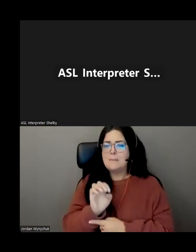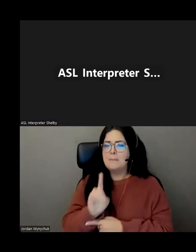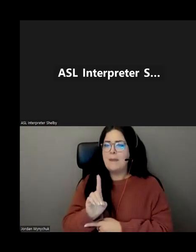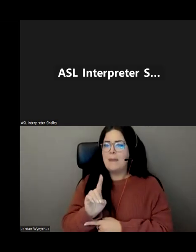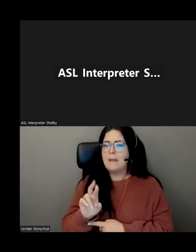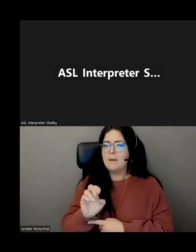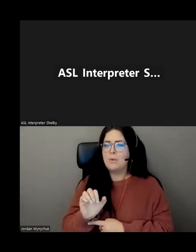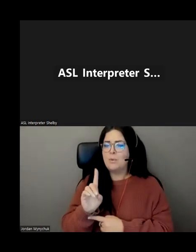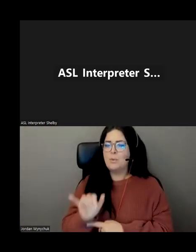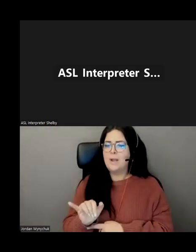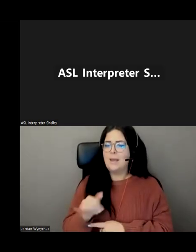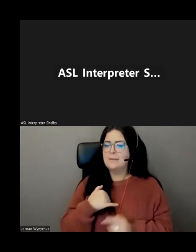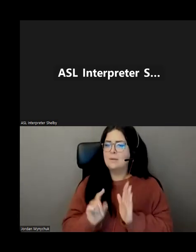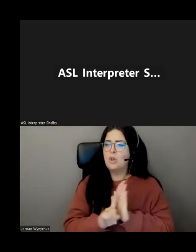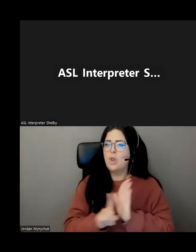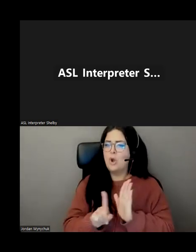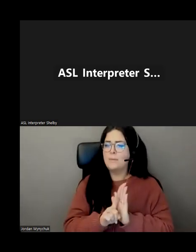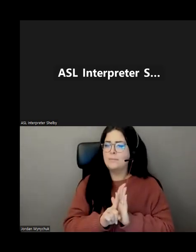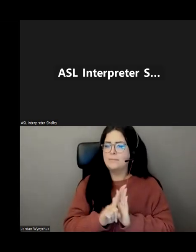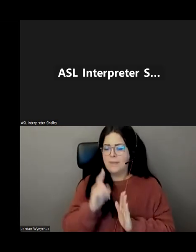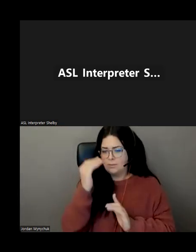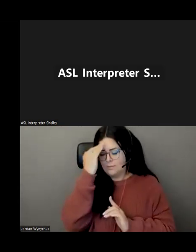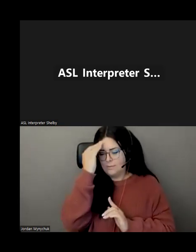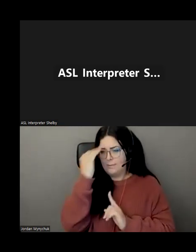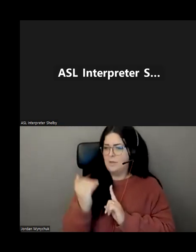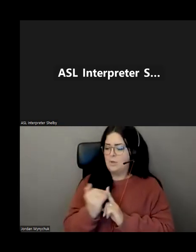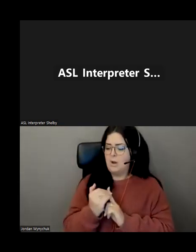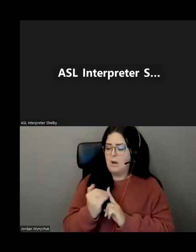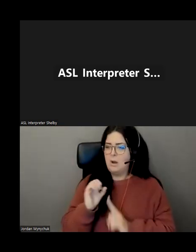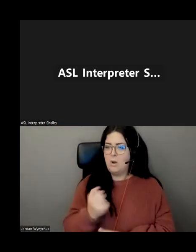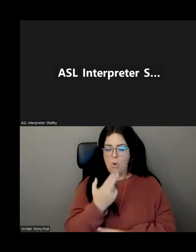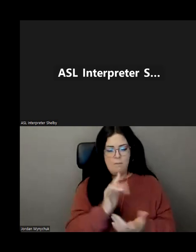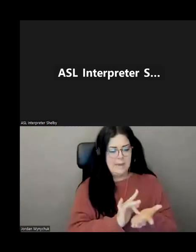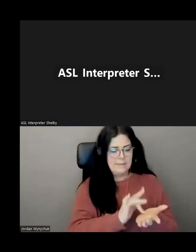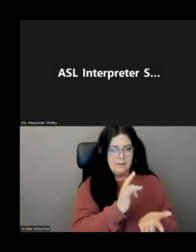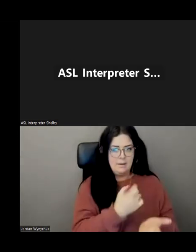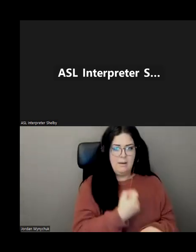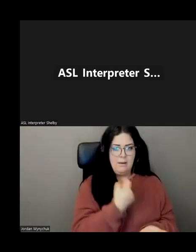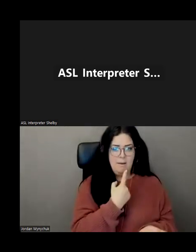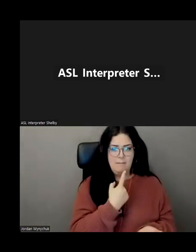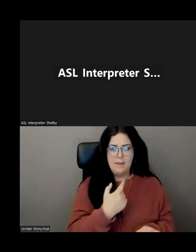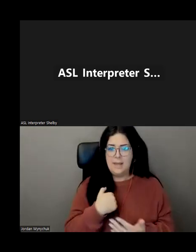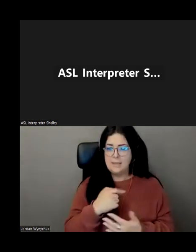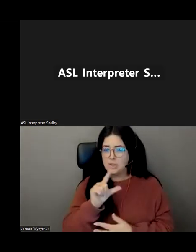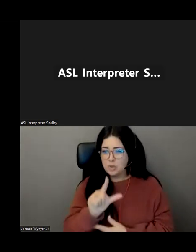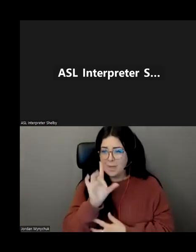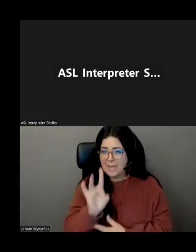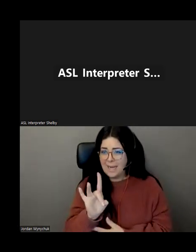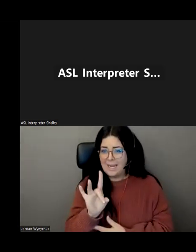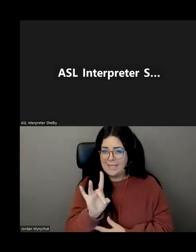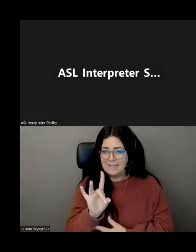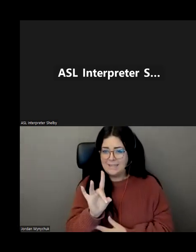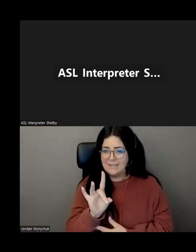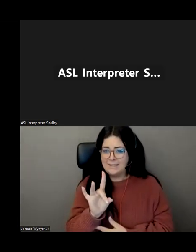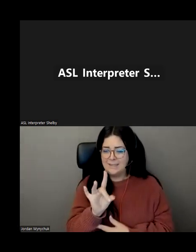whenever it's time to take another dose of medication uh it's got 28 compartments so for